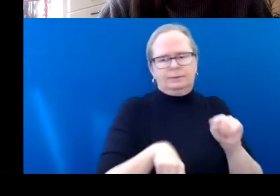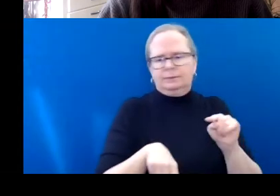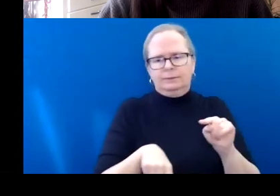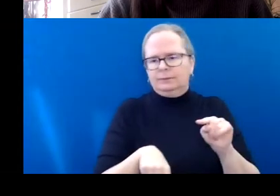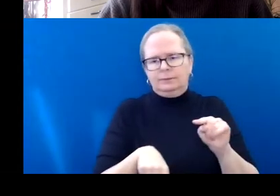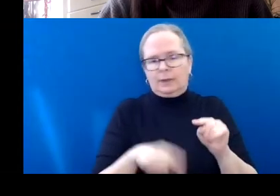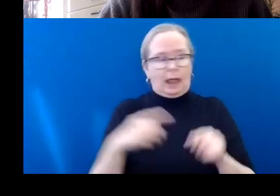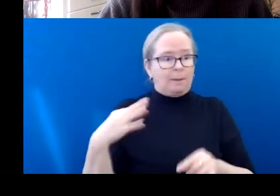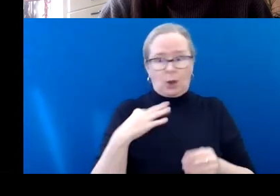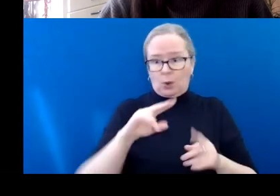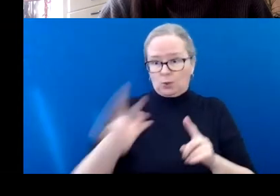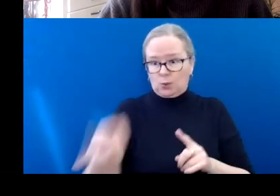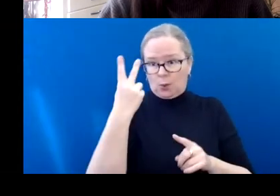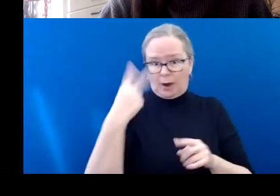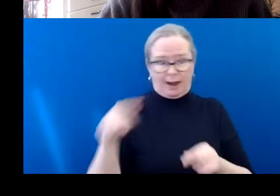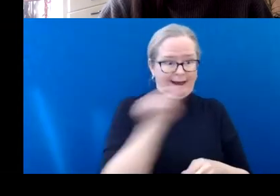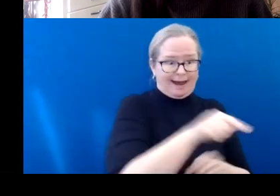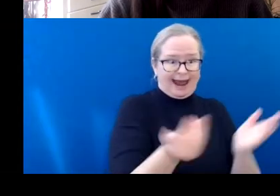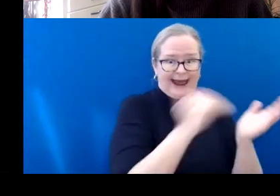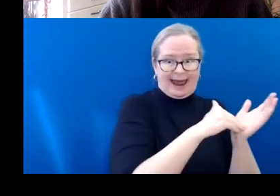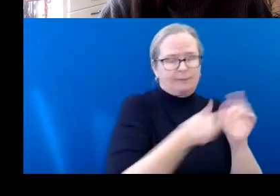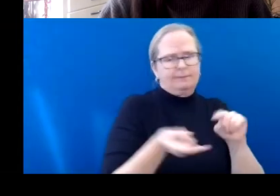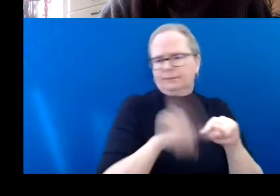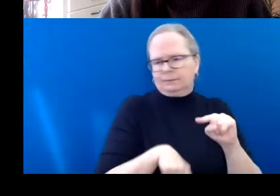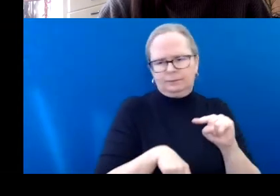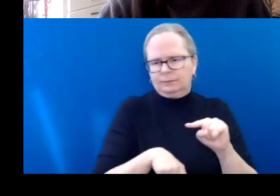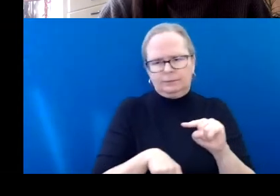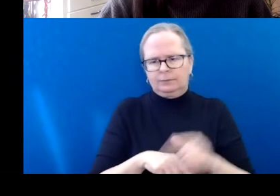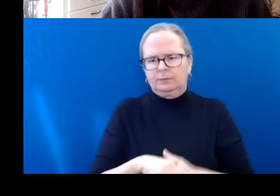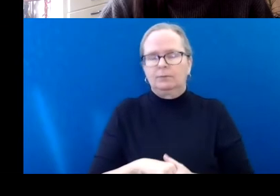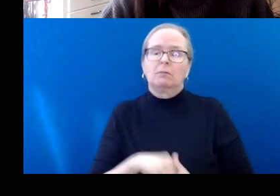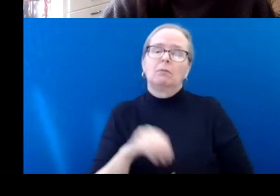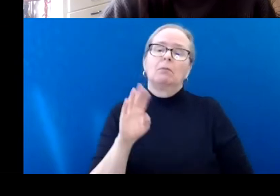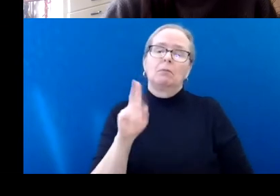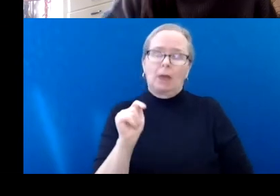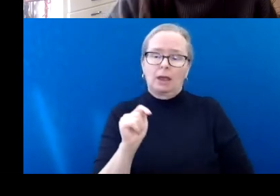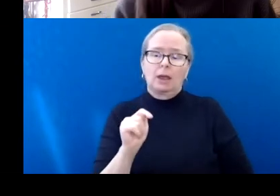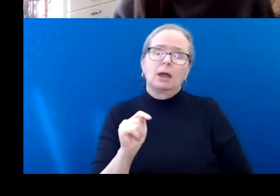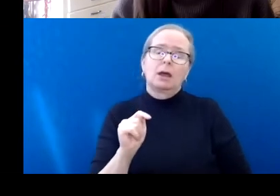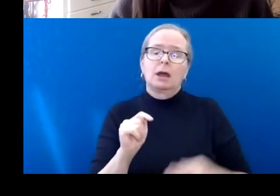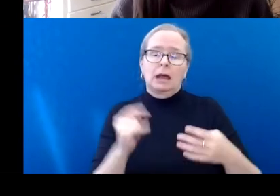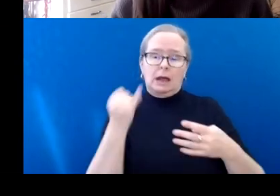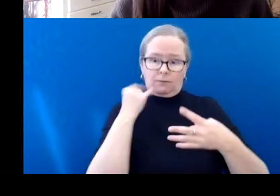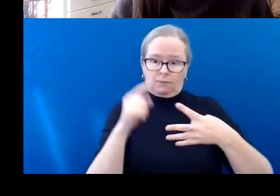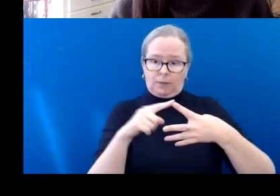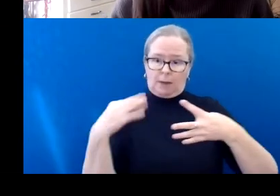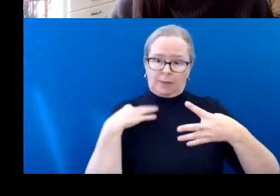You can, however, reapply if you're unsuccessful in a previous intake, as I mentioned.